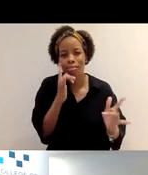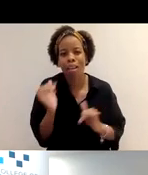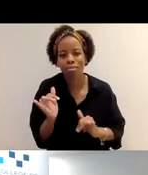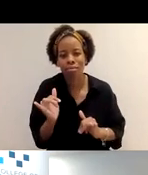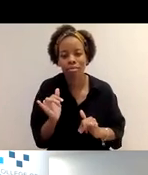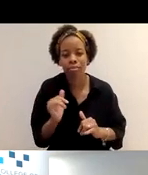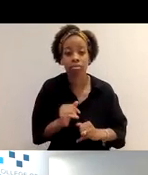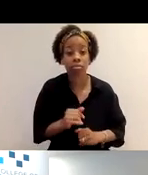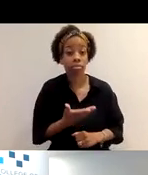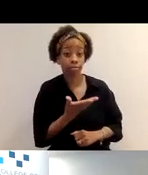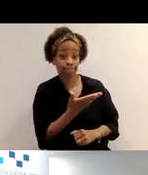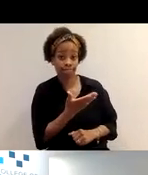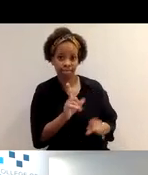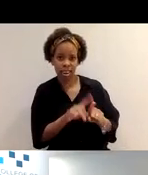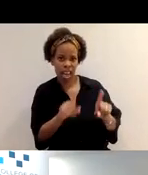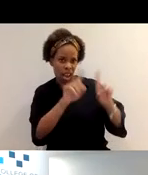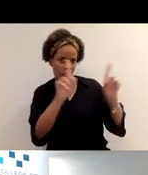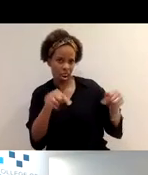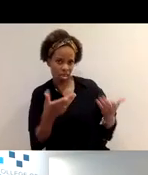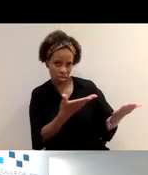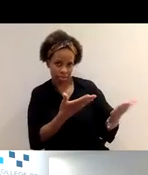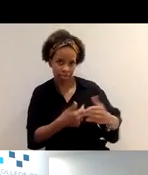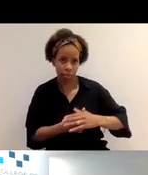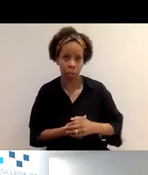But you'll have all of your activities up here.